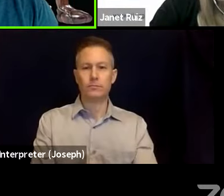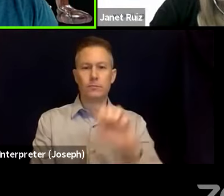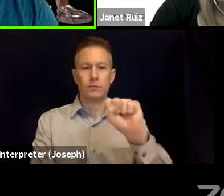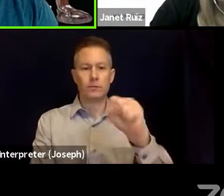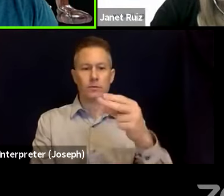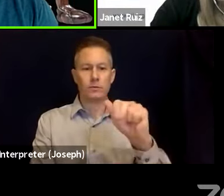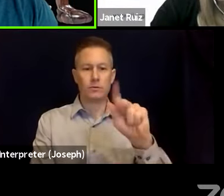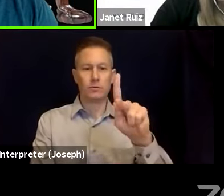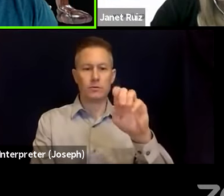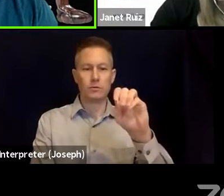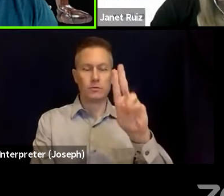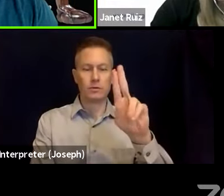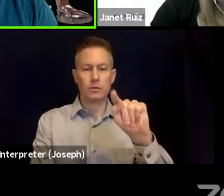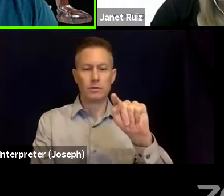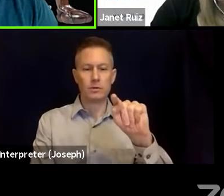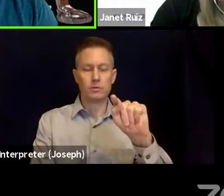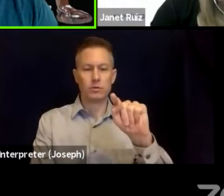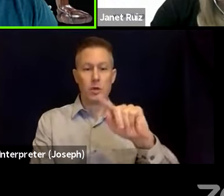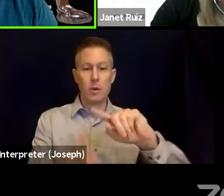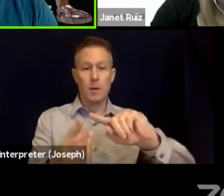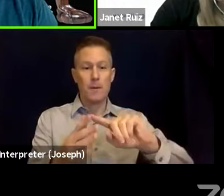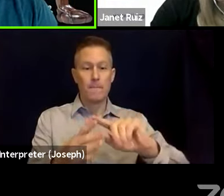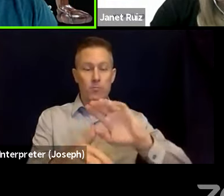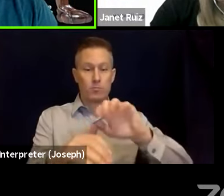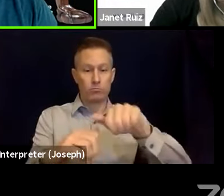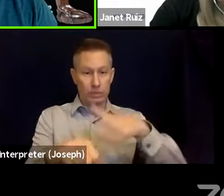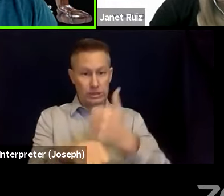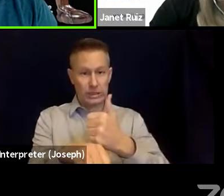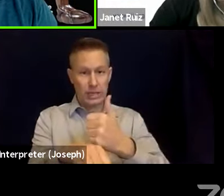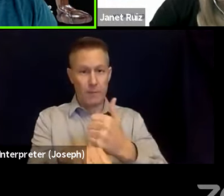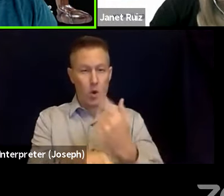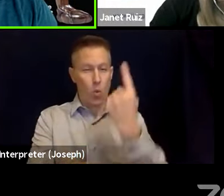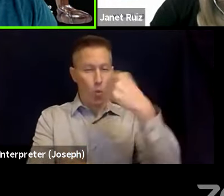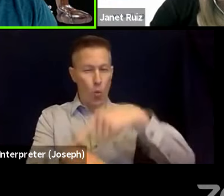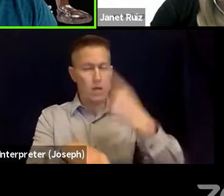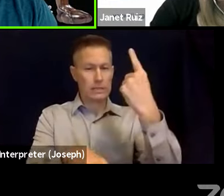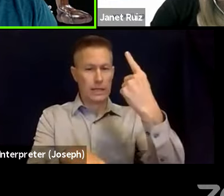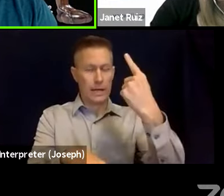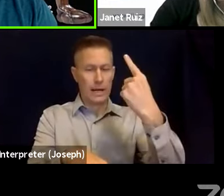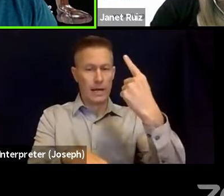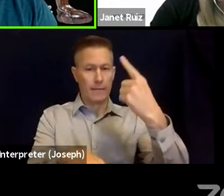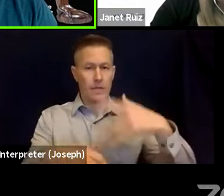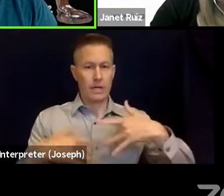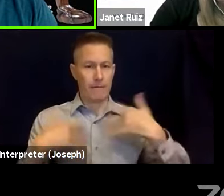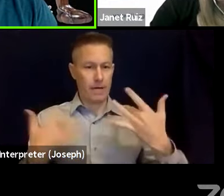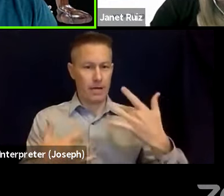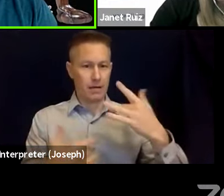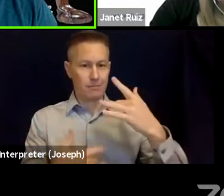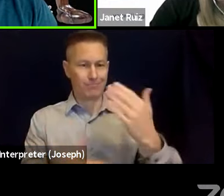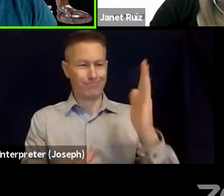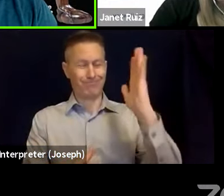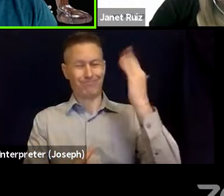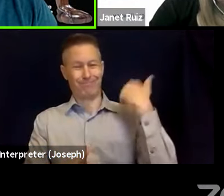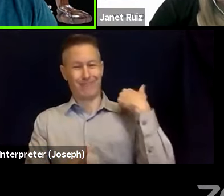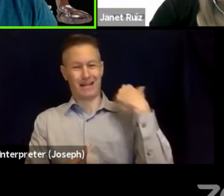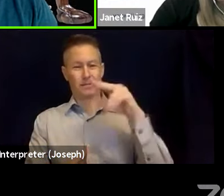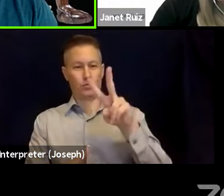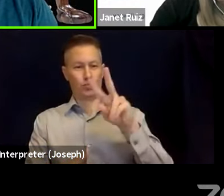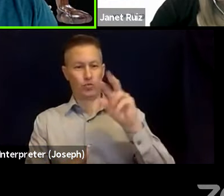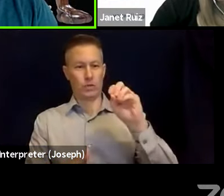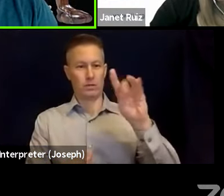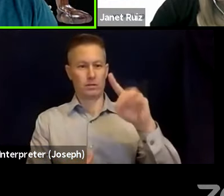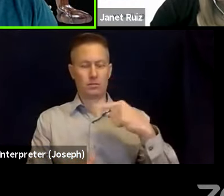ShakeOut was created as a one-time event back in 2008. It's really amazing to see how it's continued to